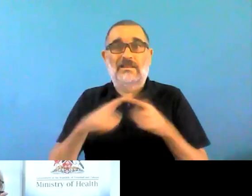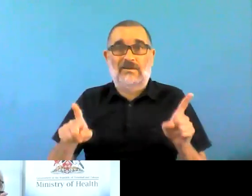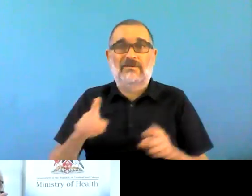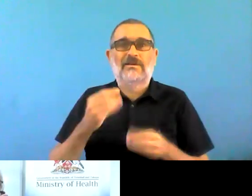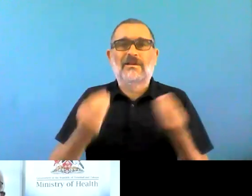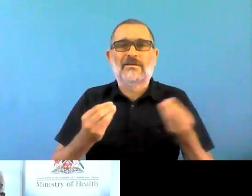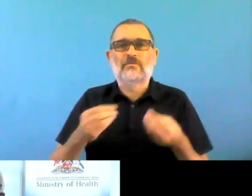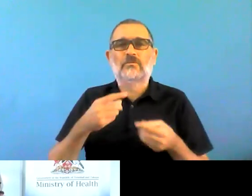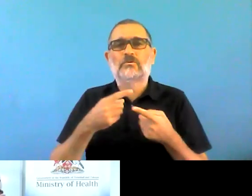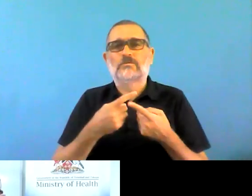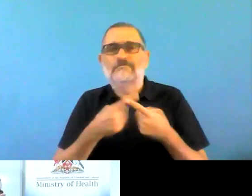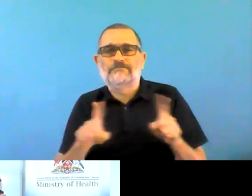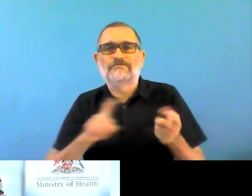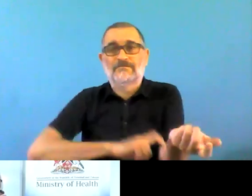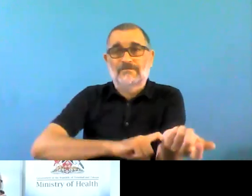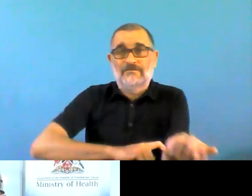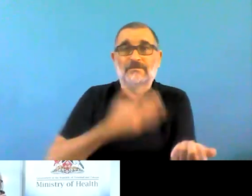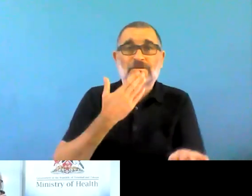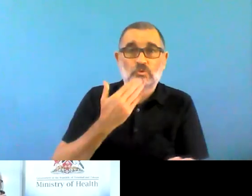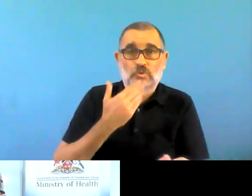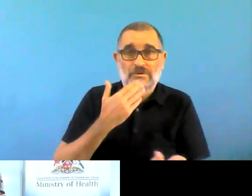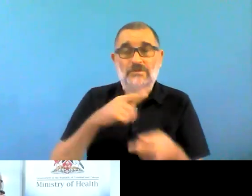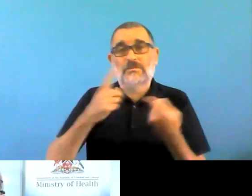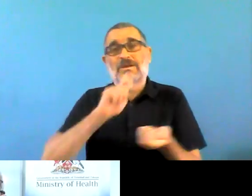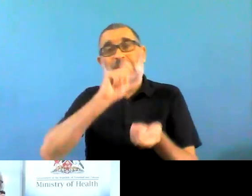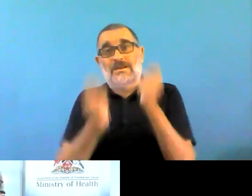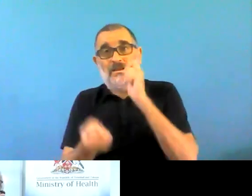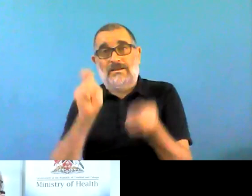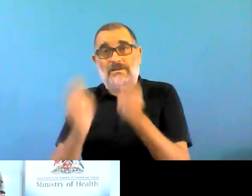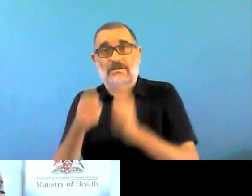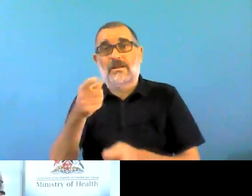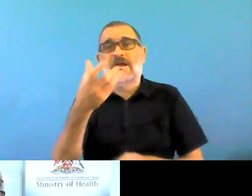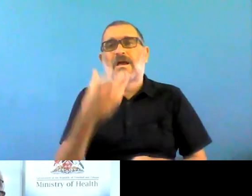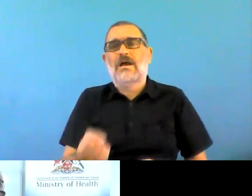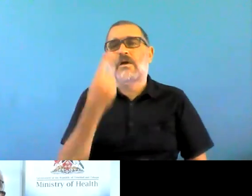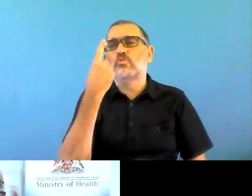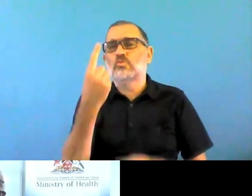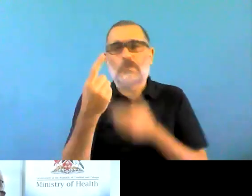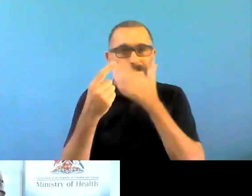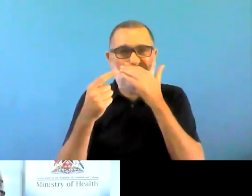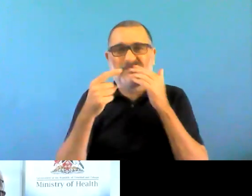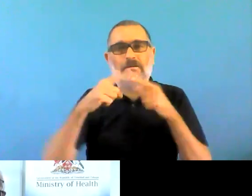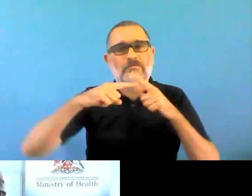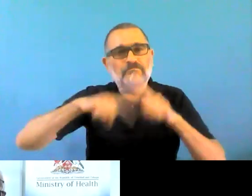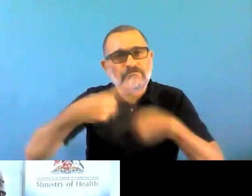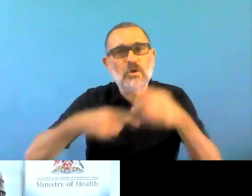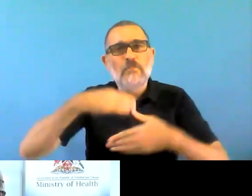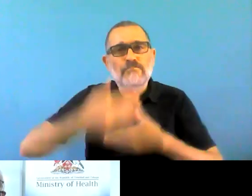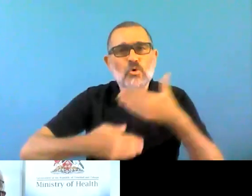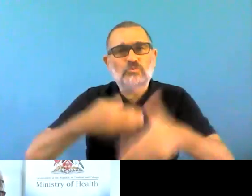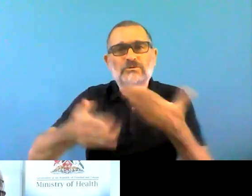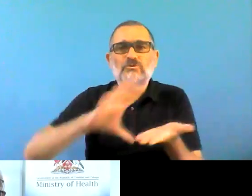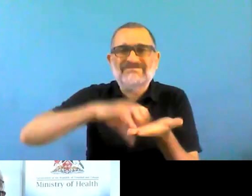decentralization. Two, decrease stigma and discrimination and get communities to understand